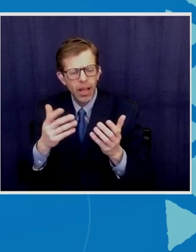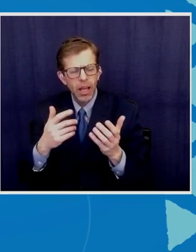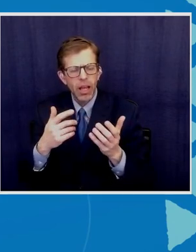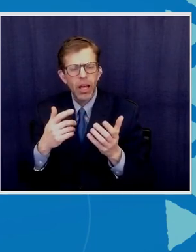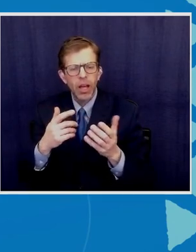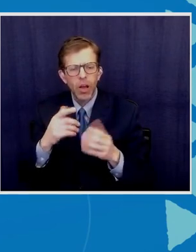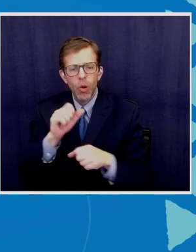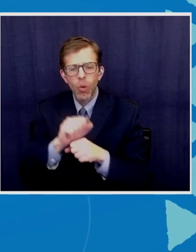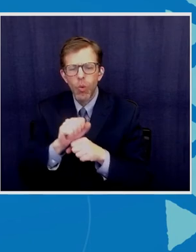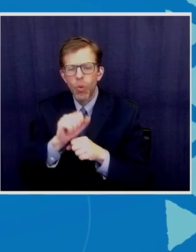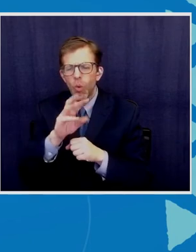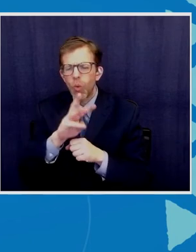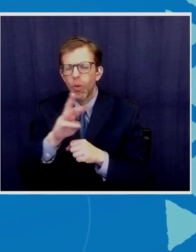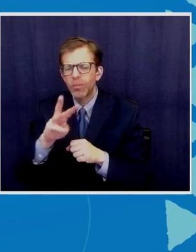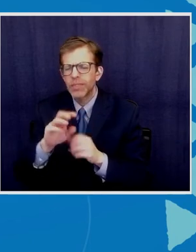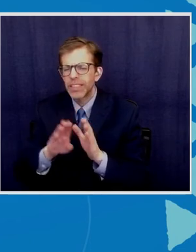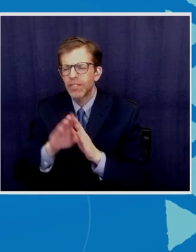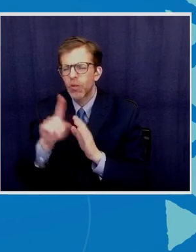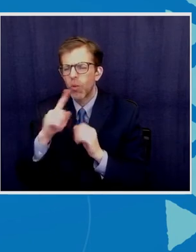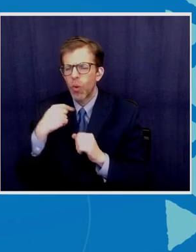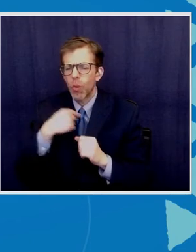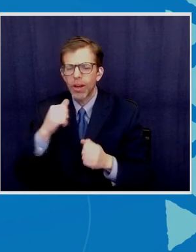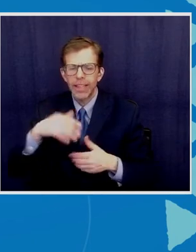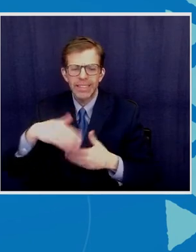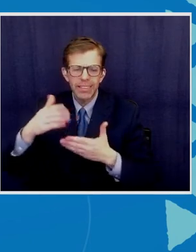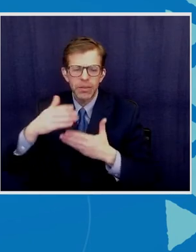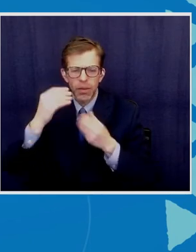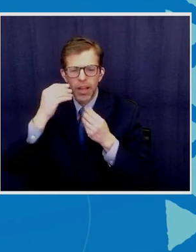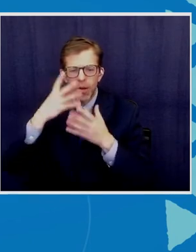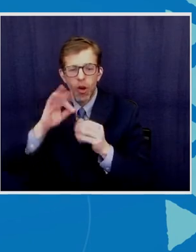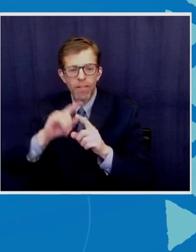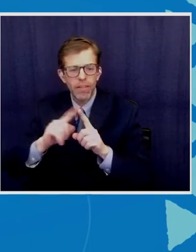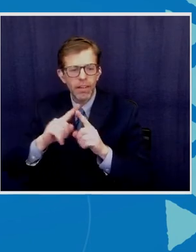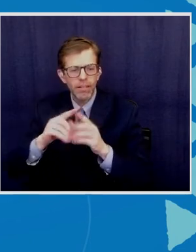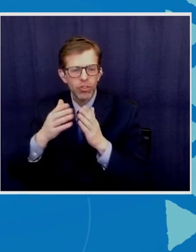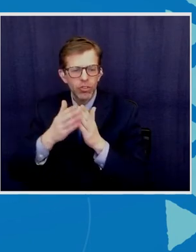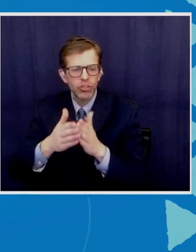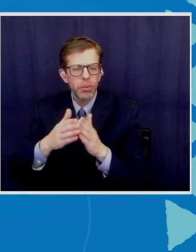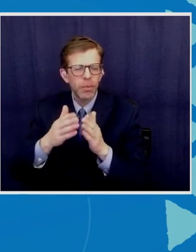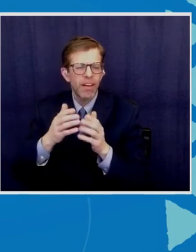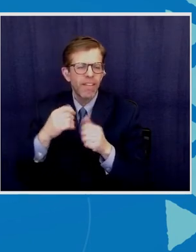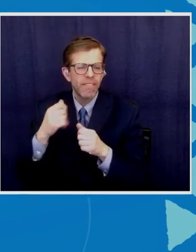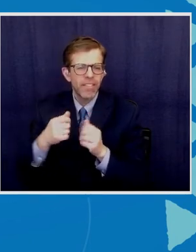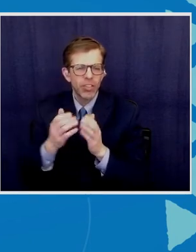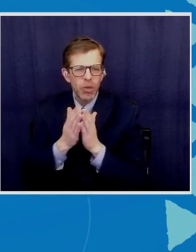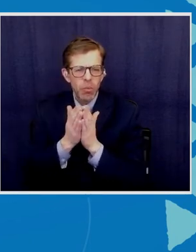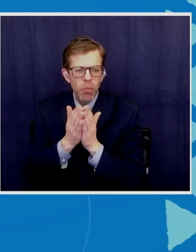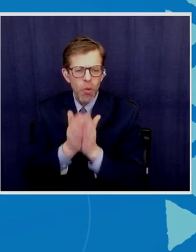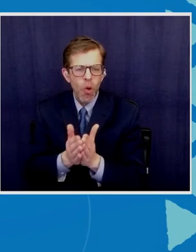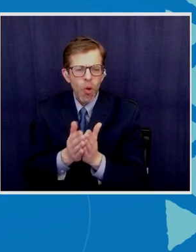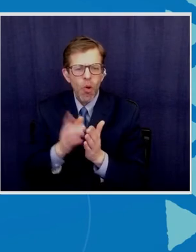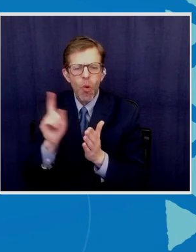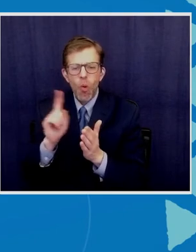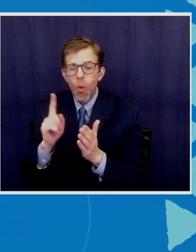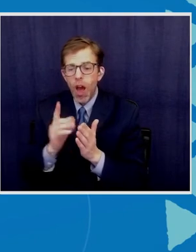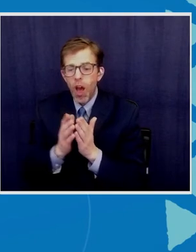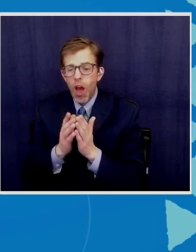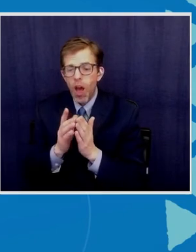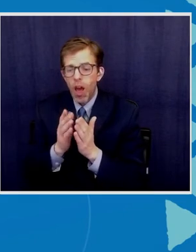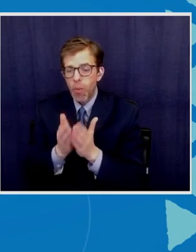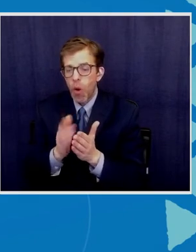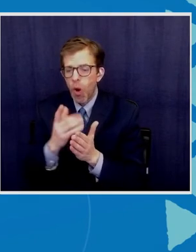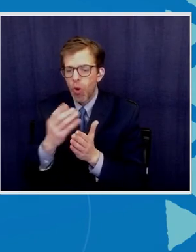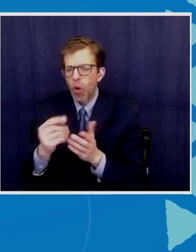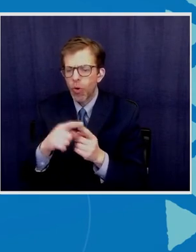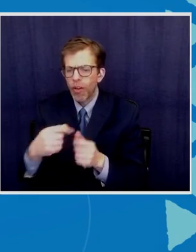where we can disseminating the information of the ships the fishing boat where they have been fishing where this product